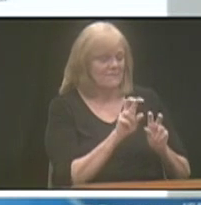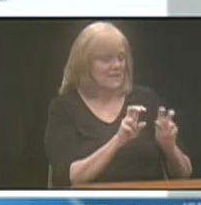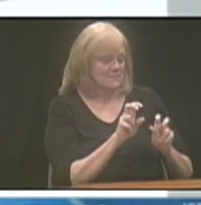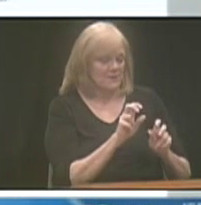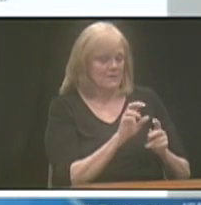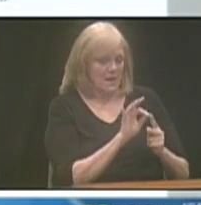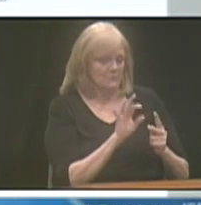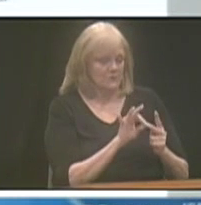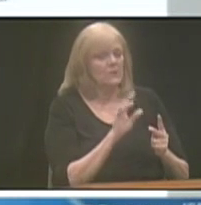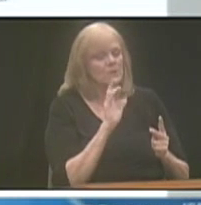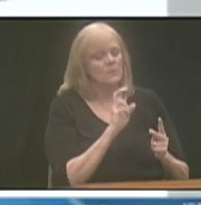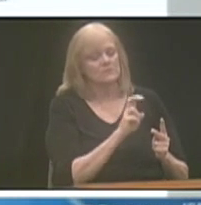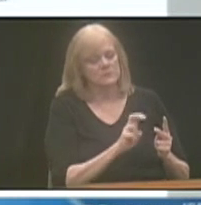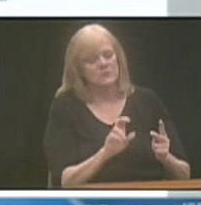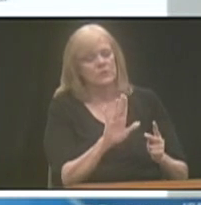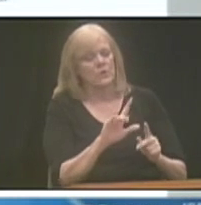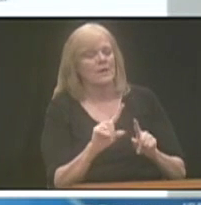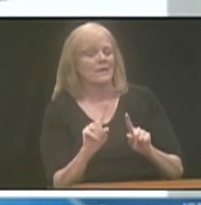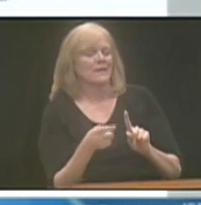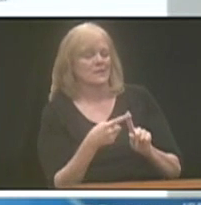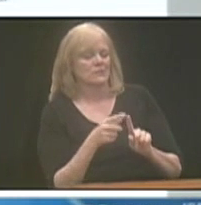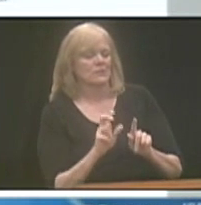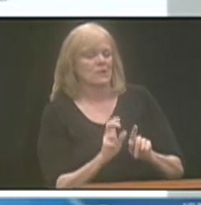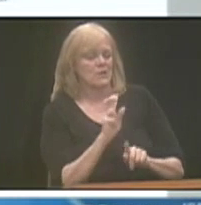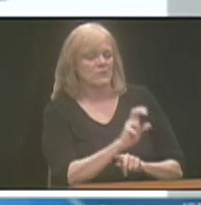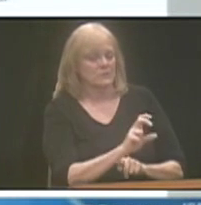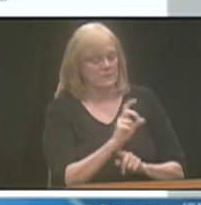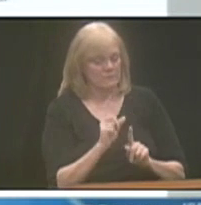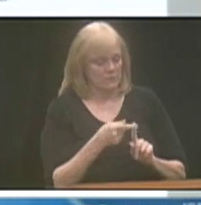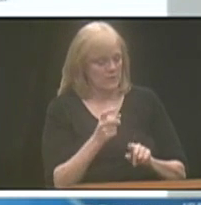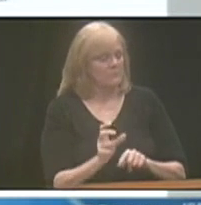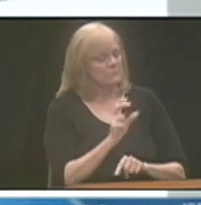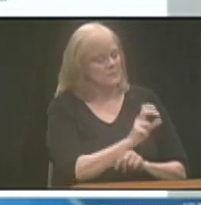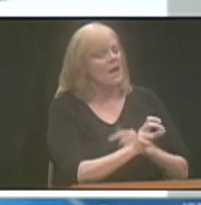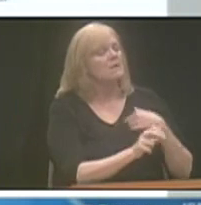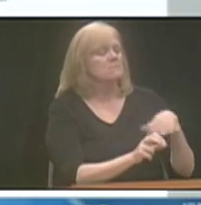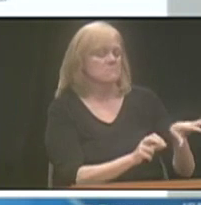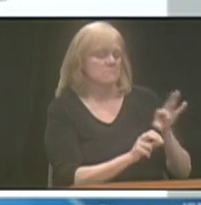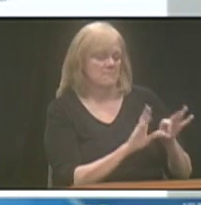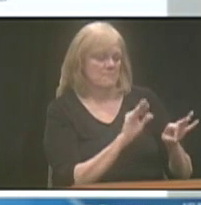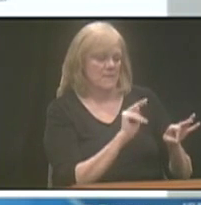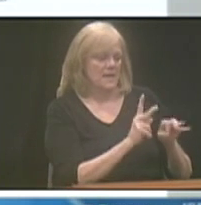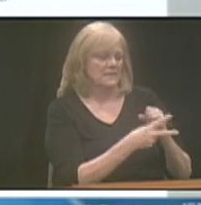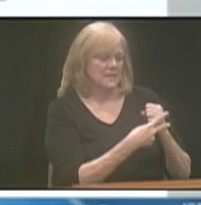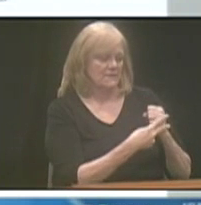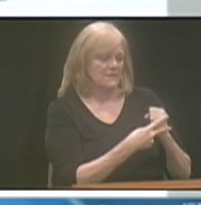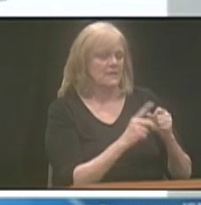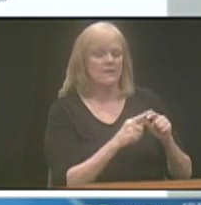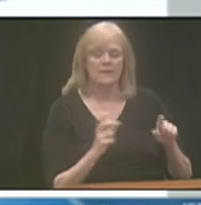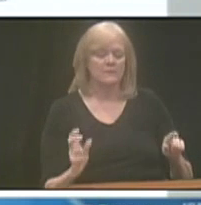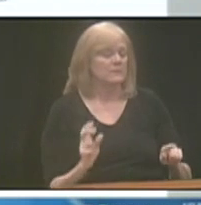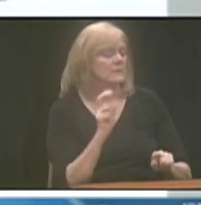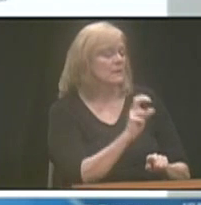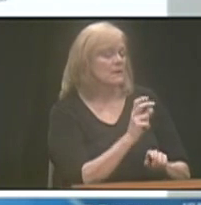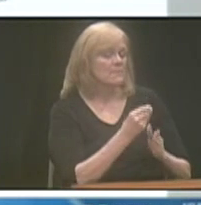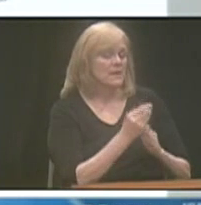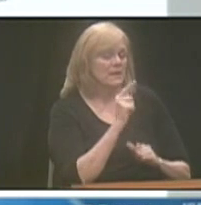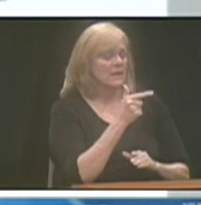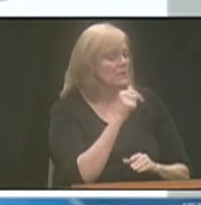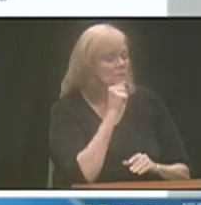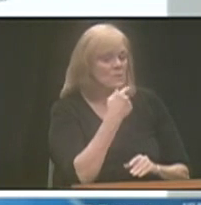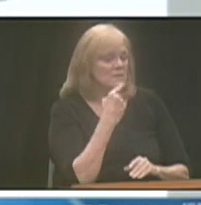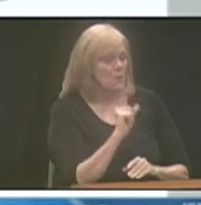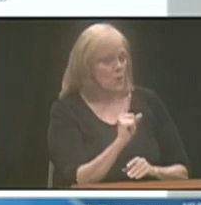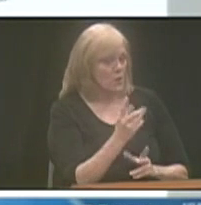it will default to your initial contribution. So if the first time you put funds into it, you selected the bank savings and then you put new funds in there and you don't